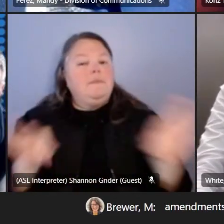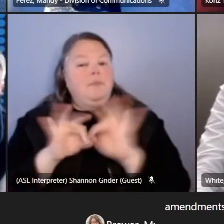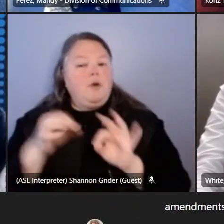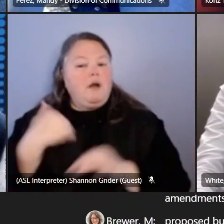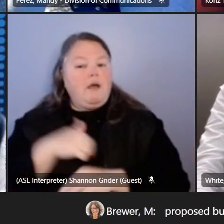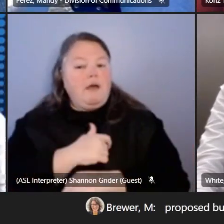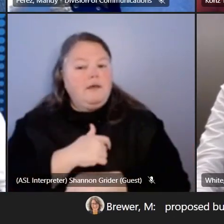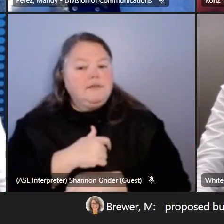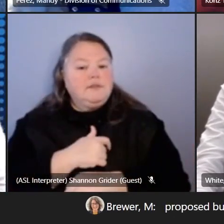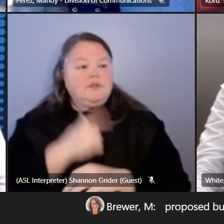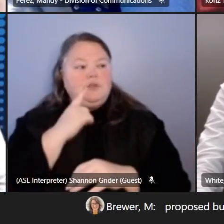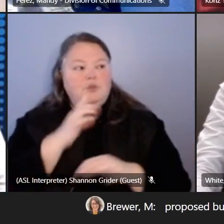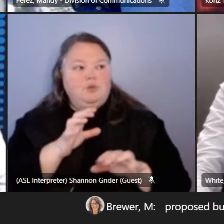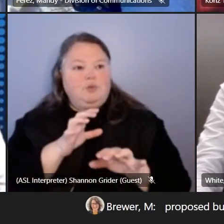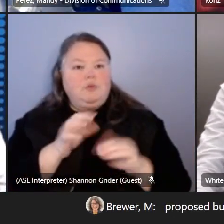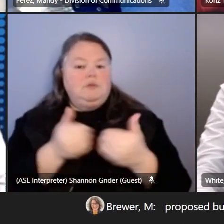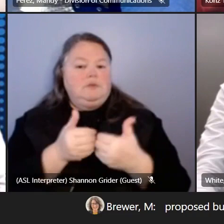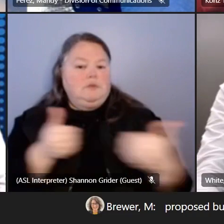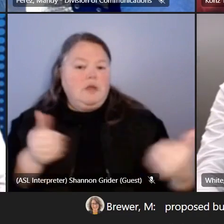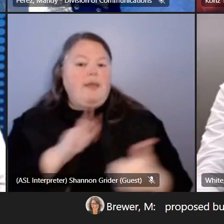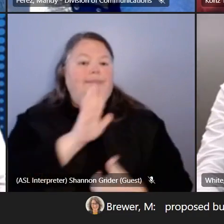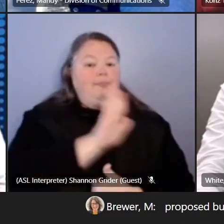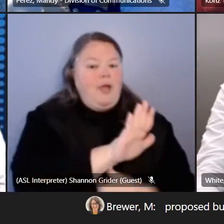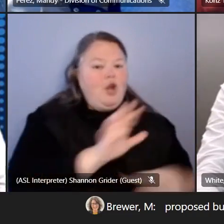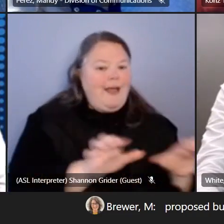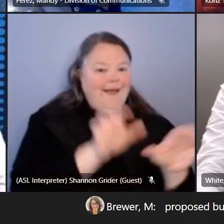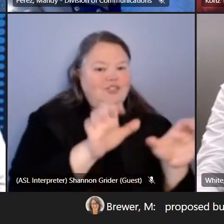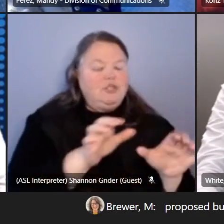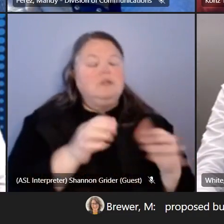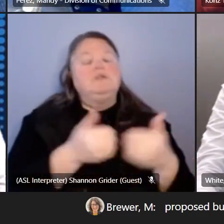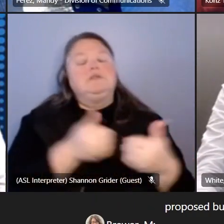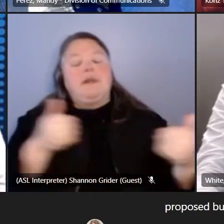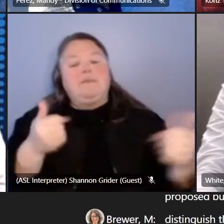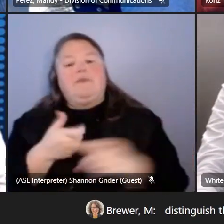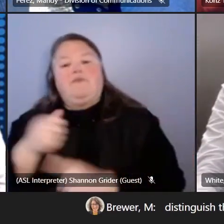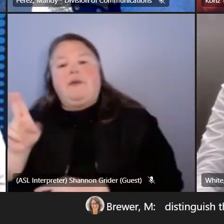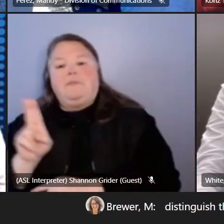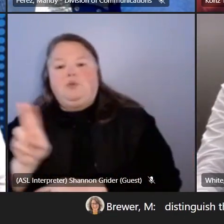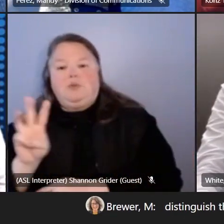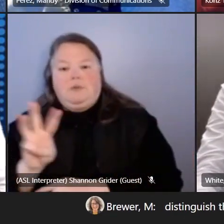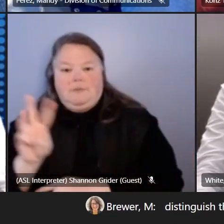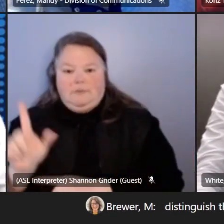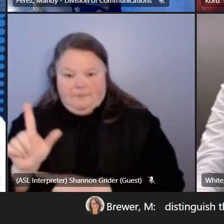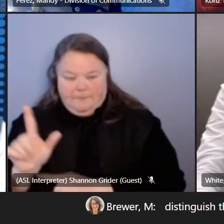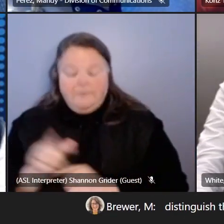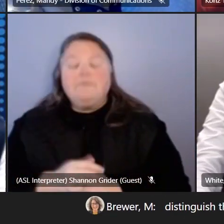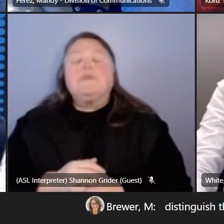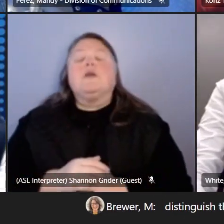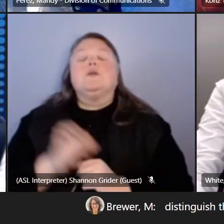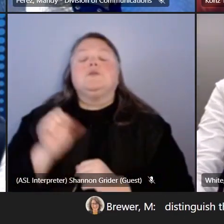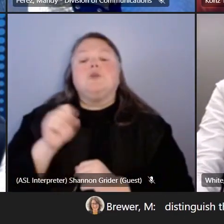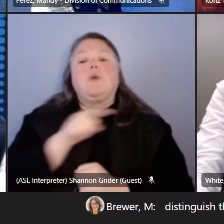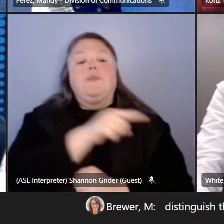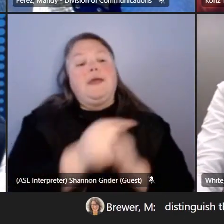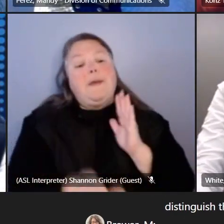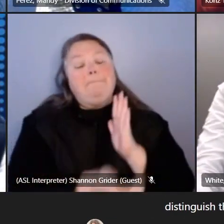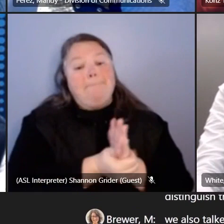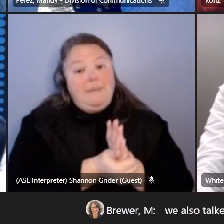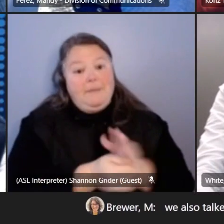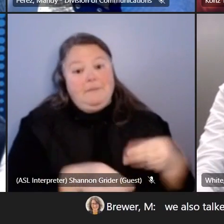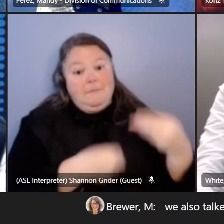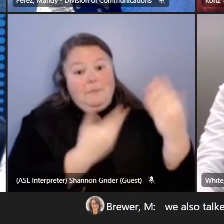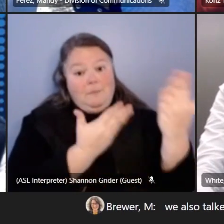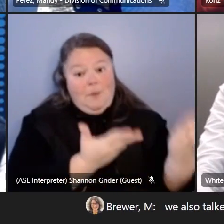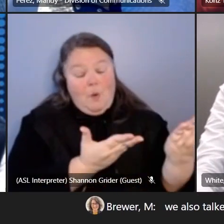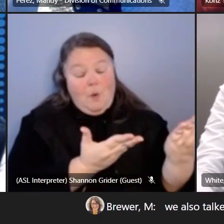distinguish that action from the work of United We Learn that we also talked about that day so those amendments that were proposed